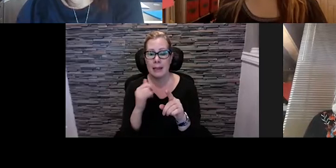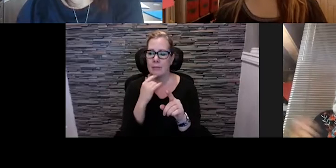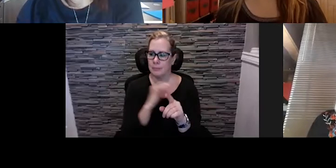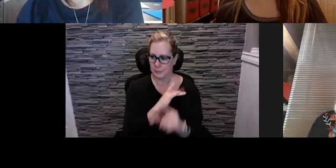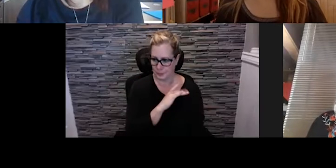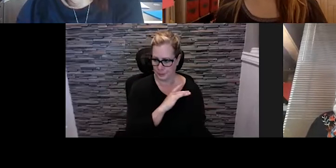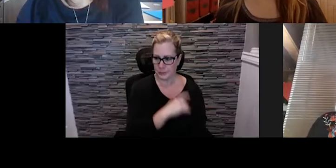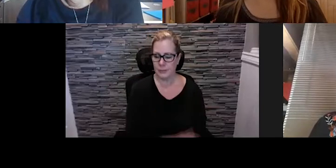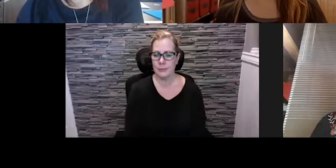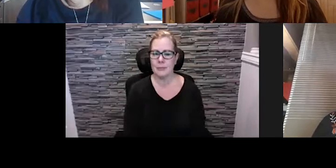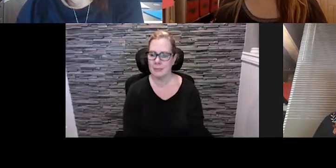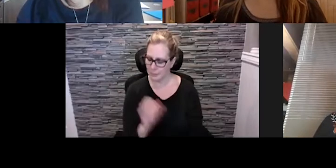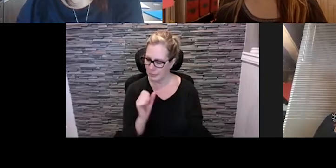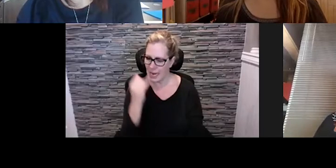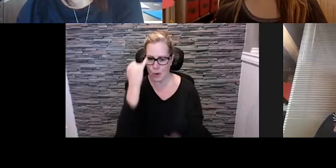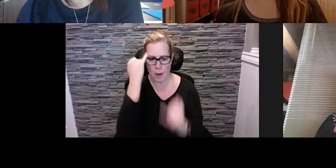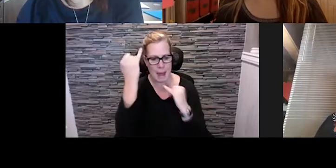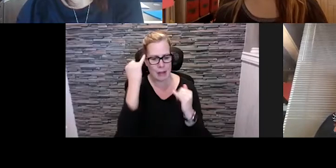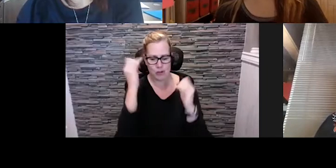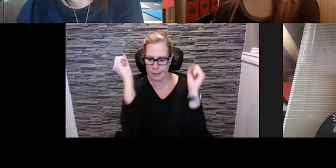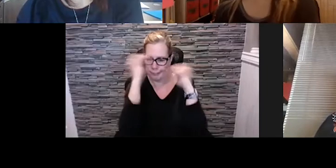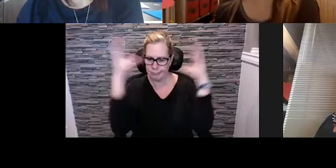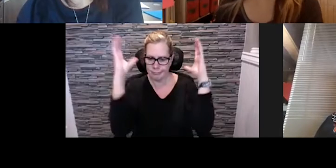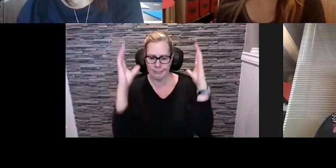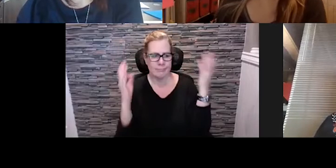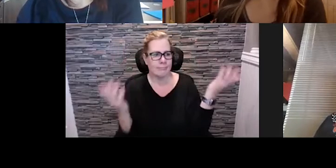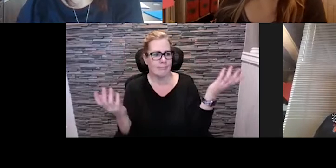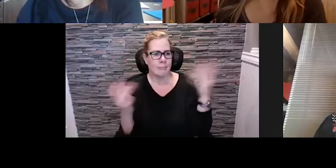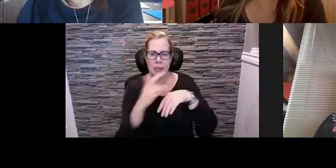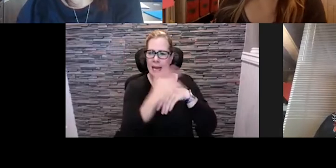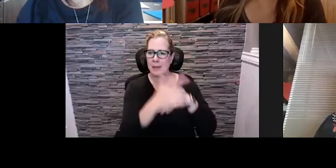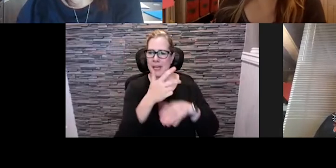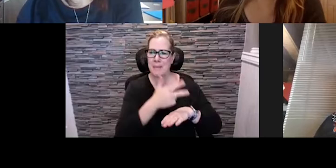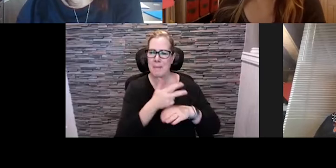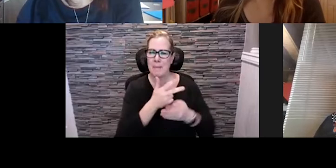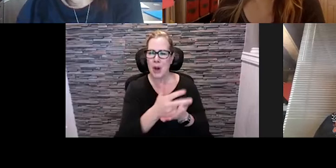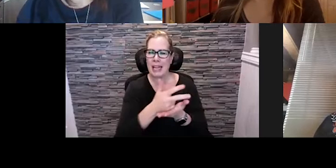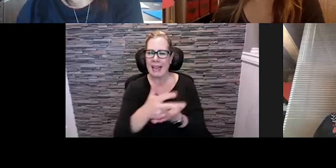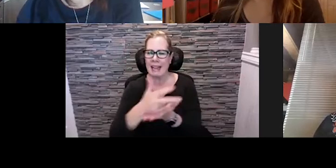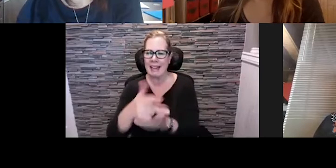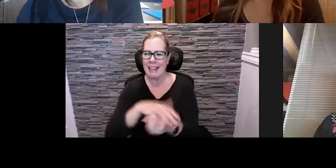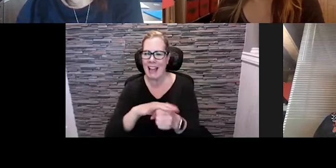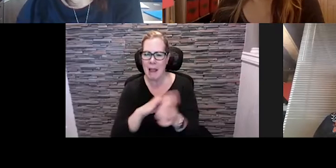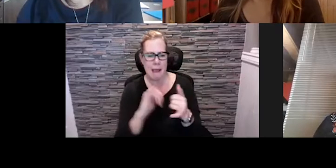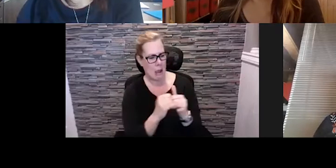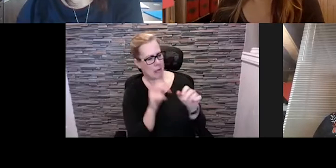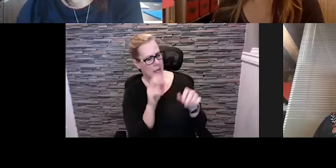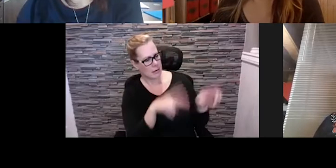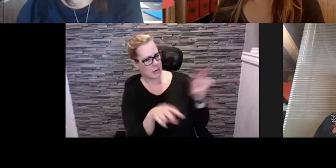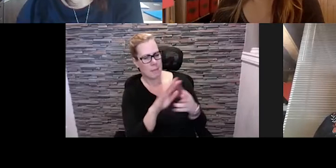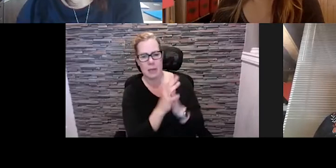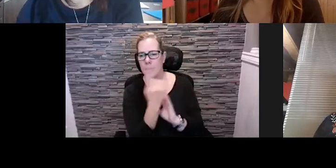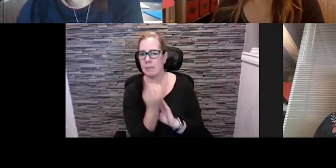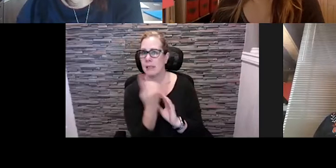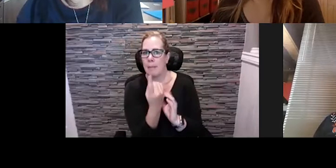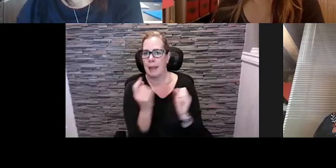how could you, you know, how could we look at an empty parking lot and turn it into something. And so kind of going off of that and